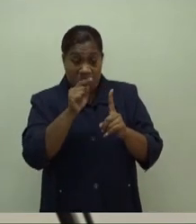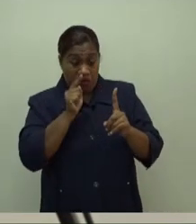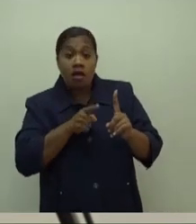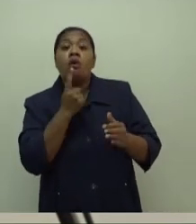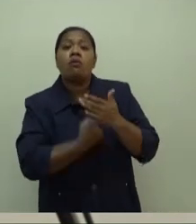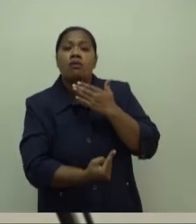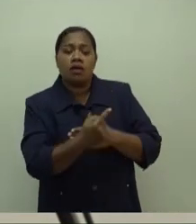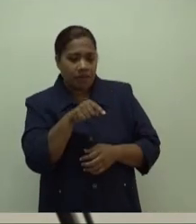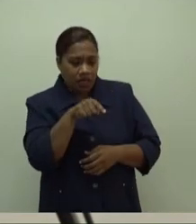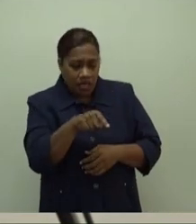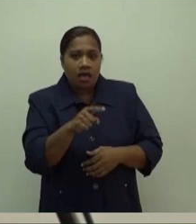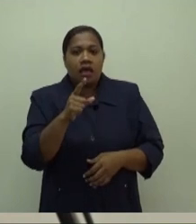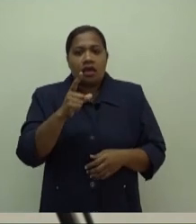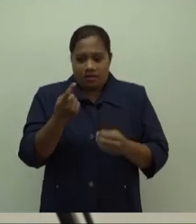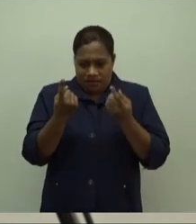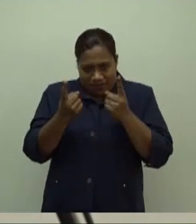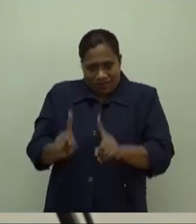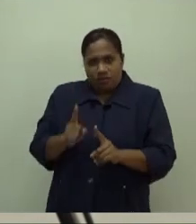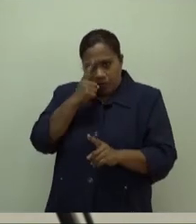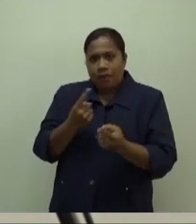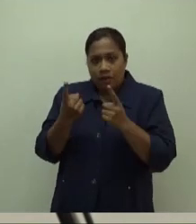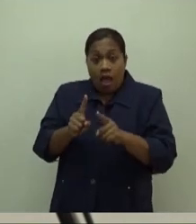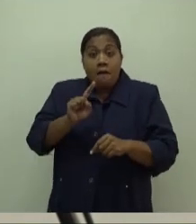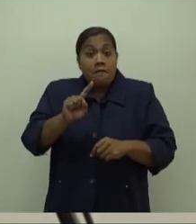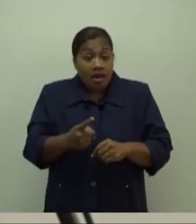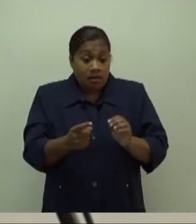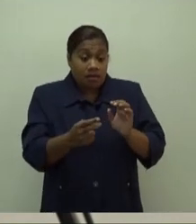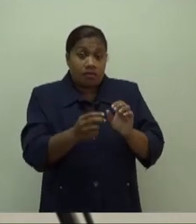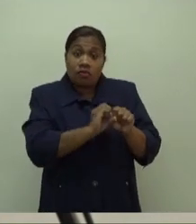But COVID-19 can turn them into more efficient killers.